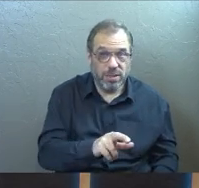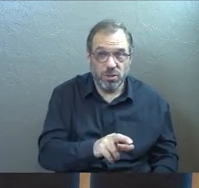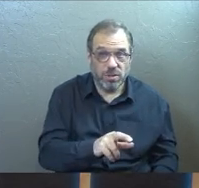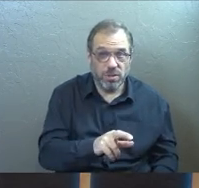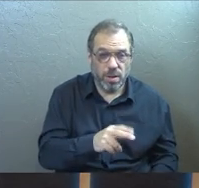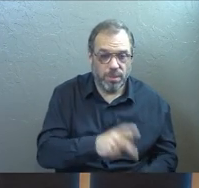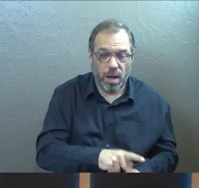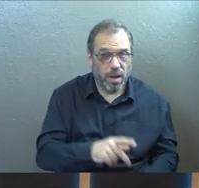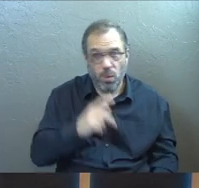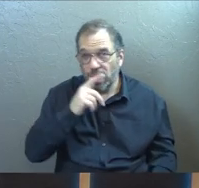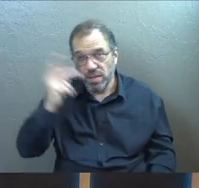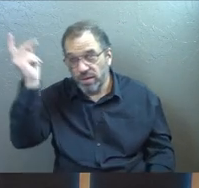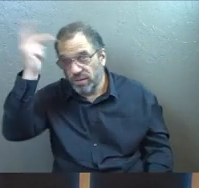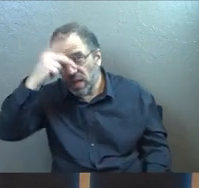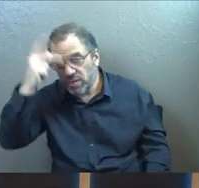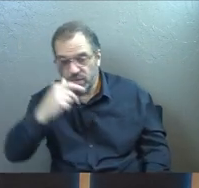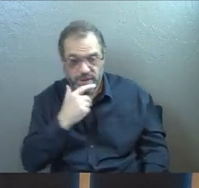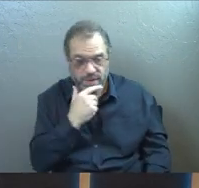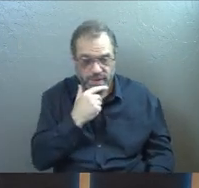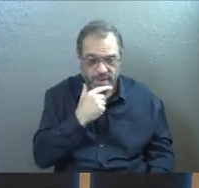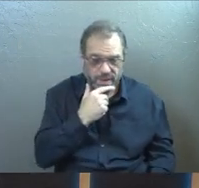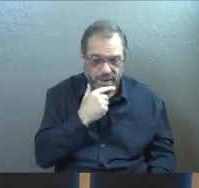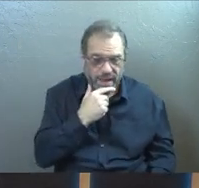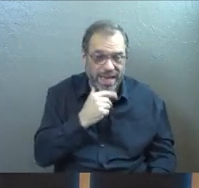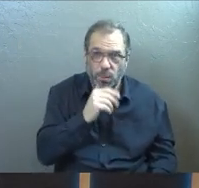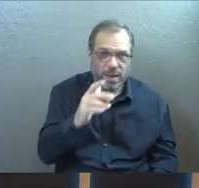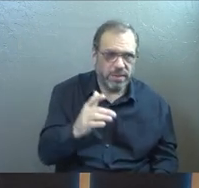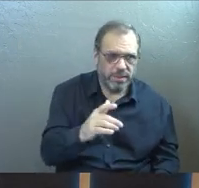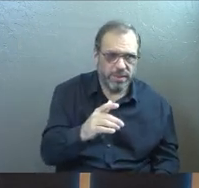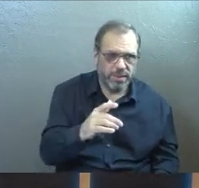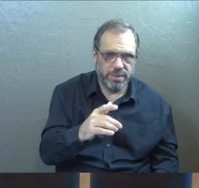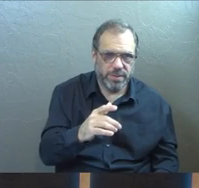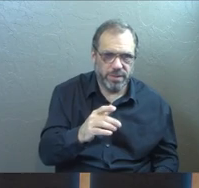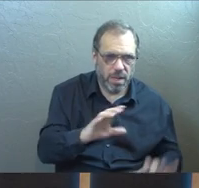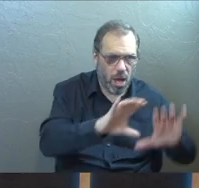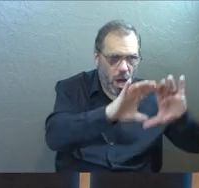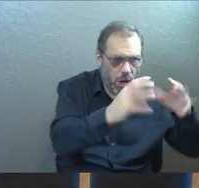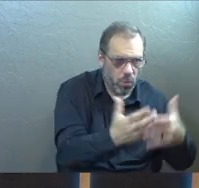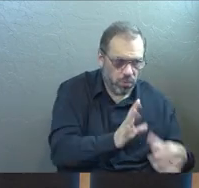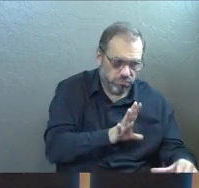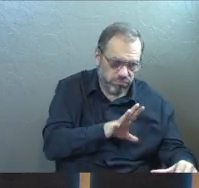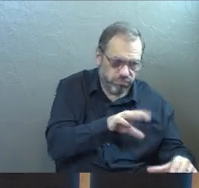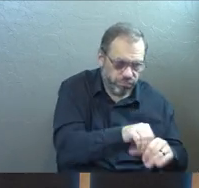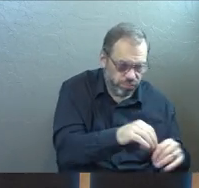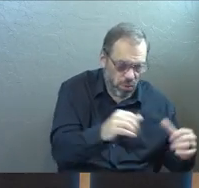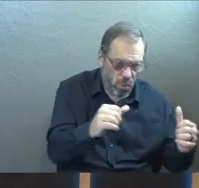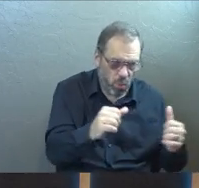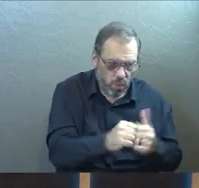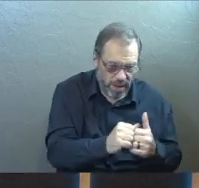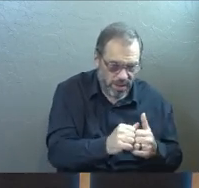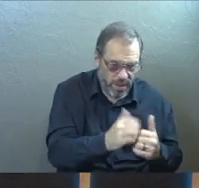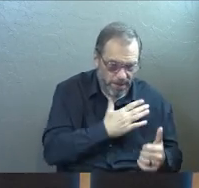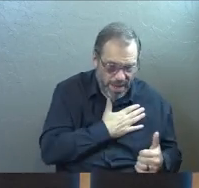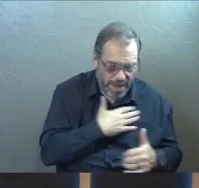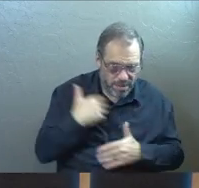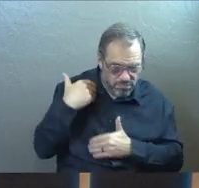It wasn't a philosophy. It wasn't a movement that he hoped would somehow solidify his legacy as a man